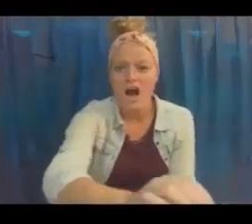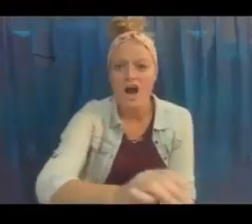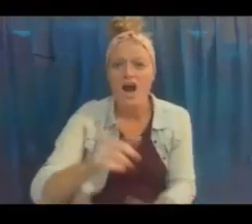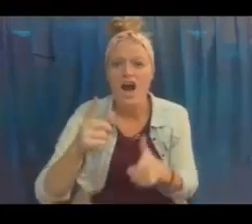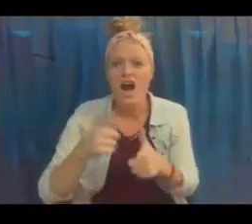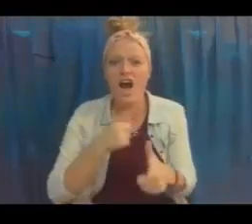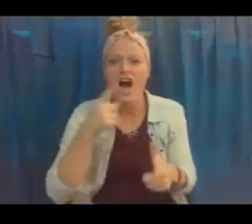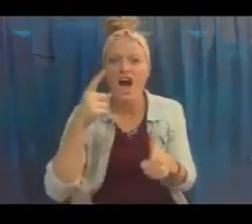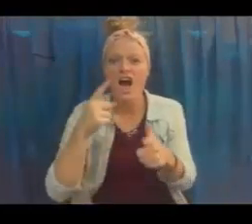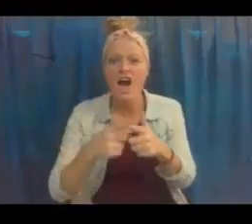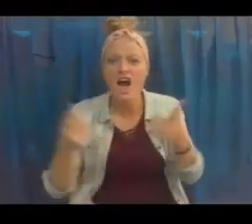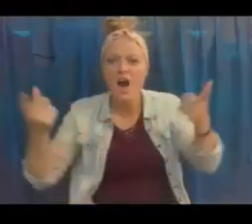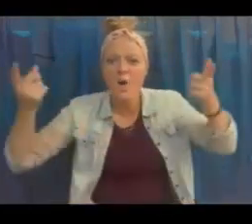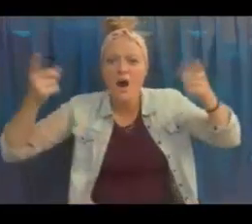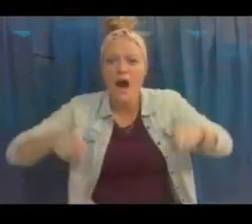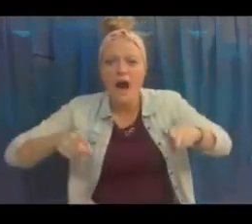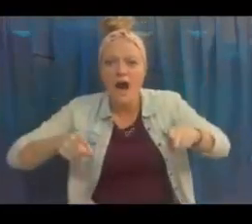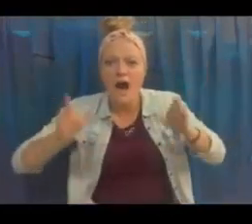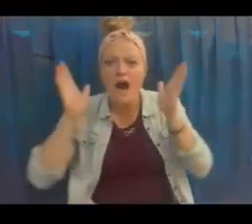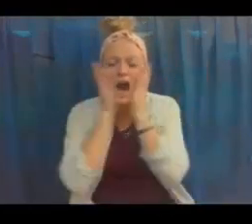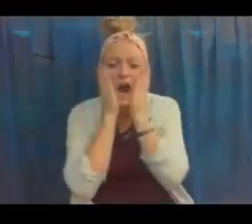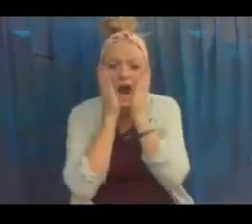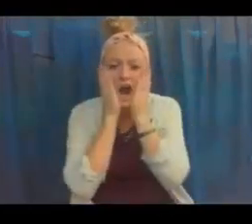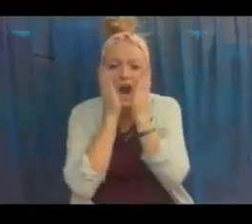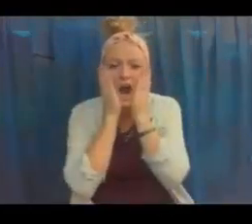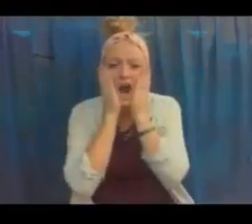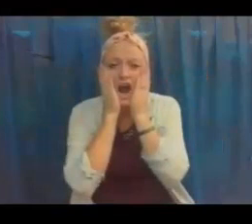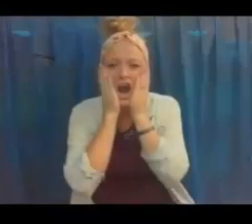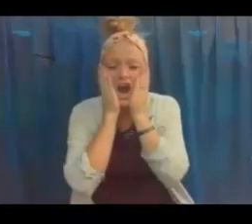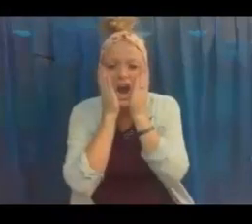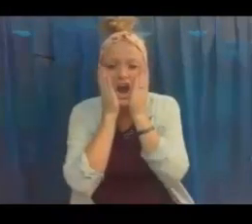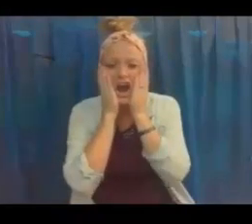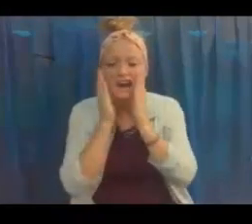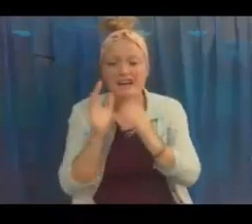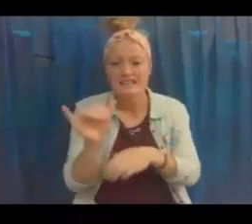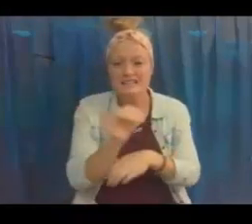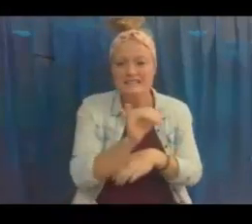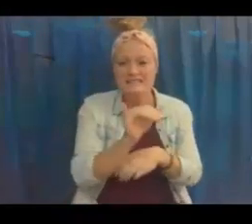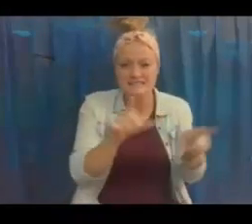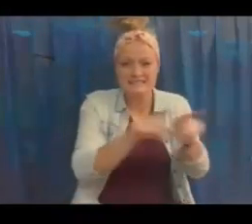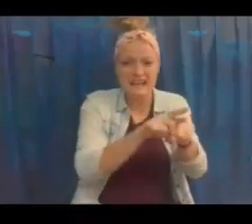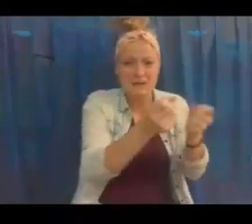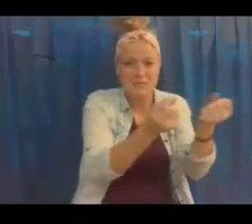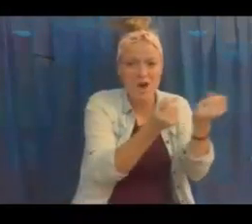Oh, no. Oh, and then what happened? Oh,